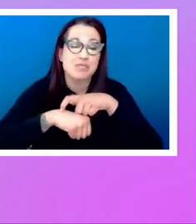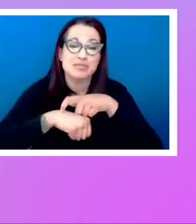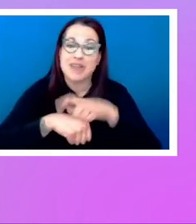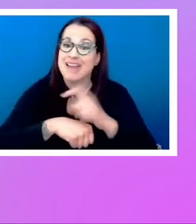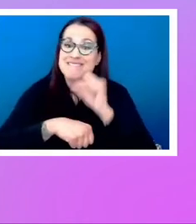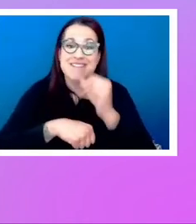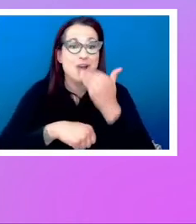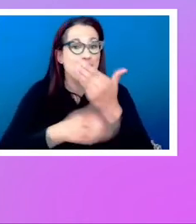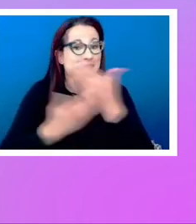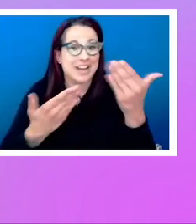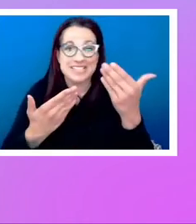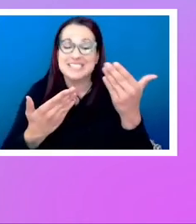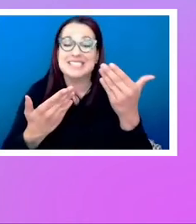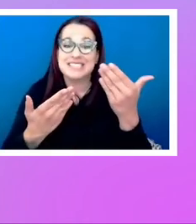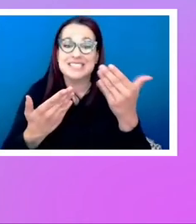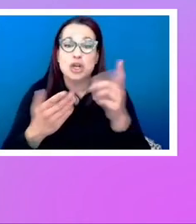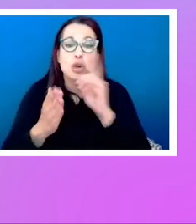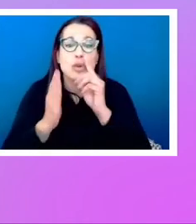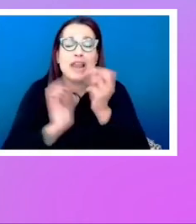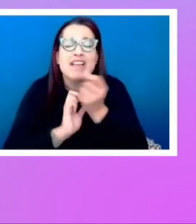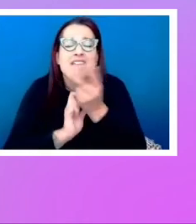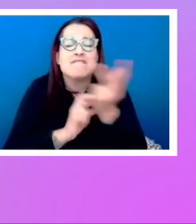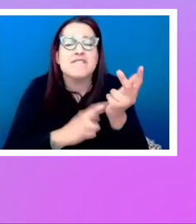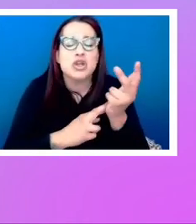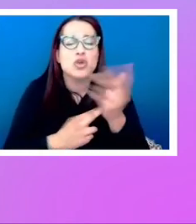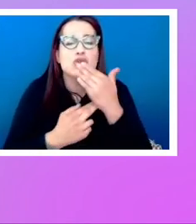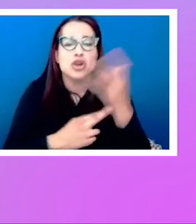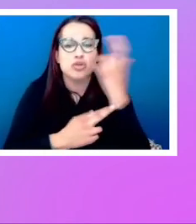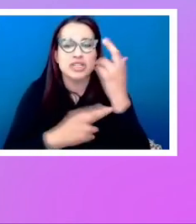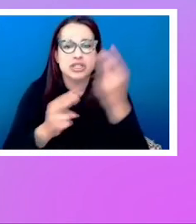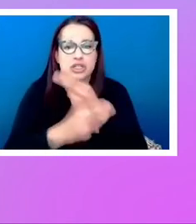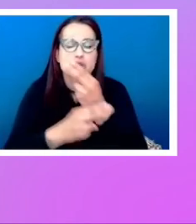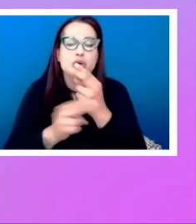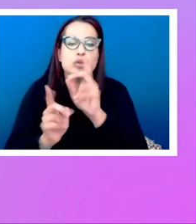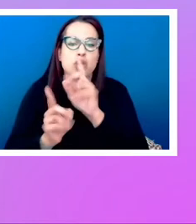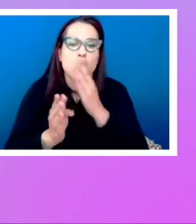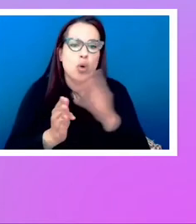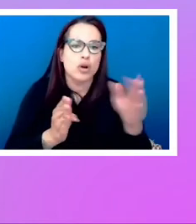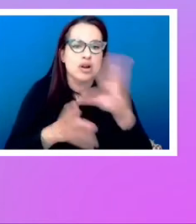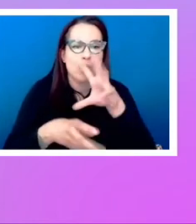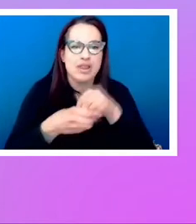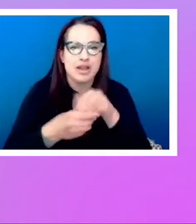things. And there are very few sort of good reasons to be using order in your style sheet.